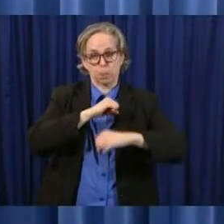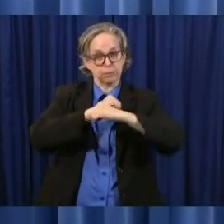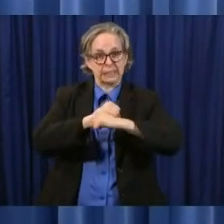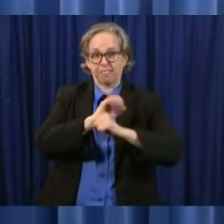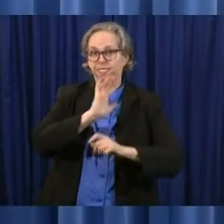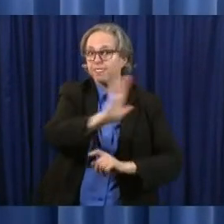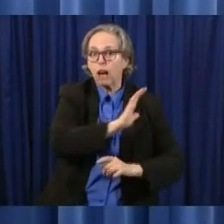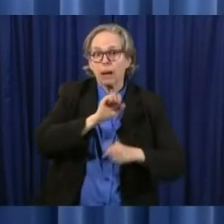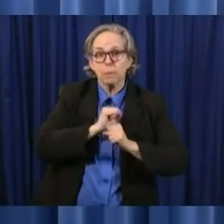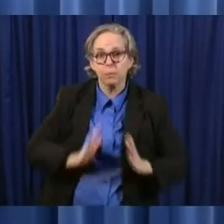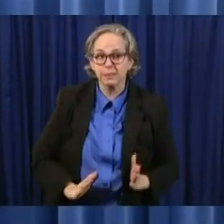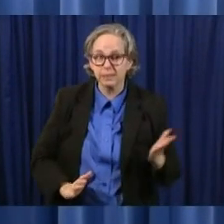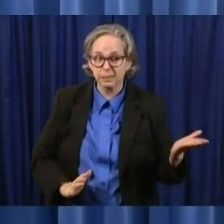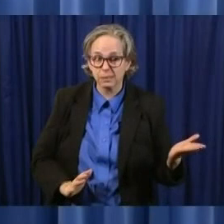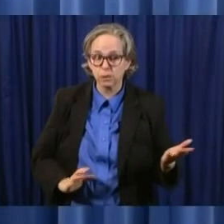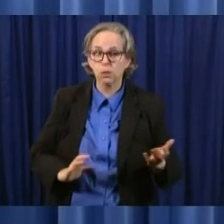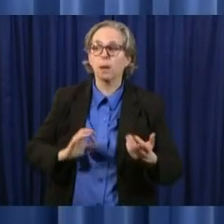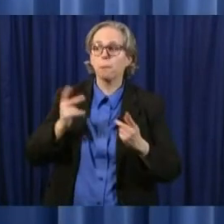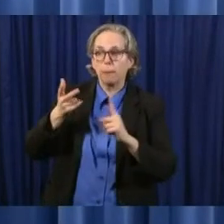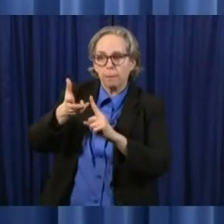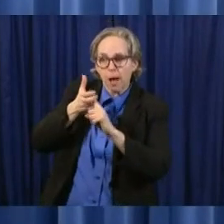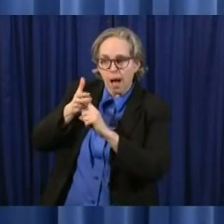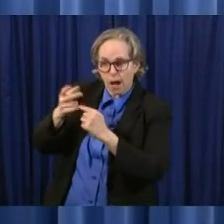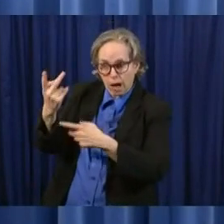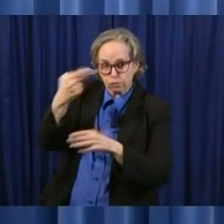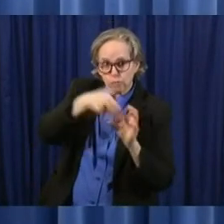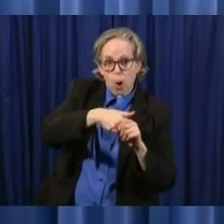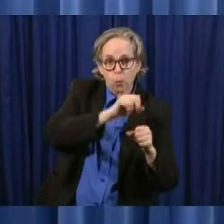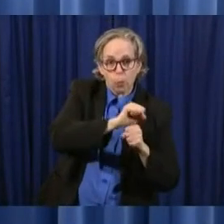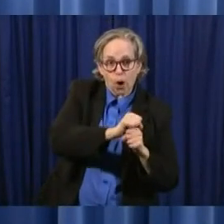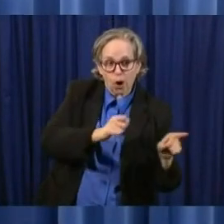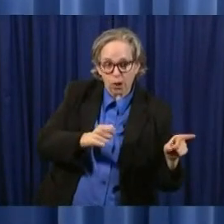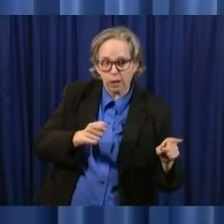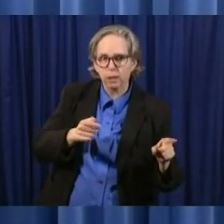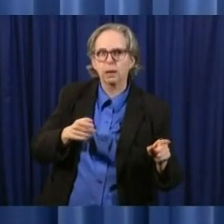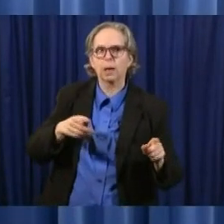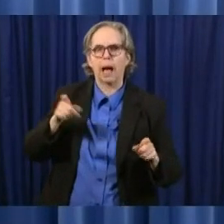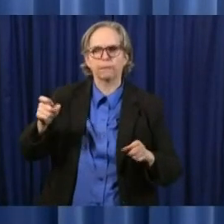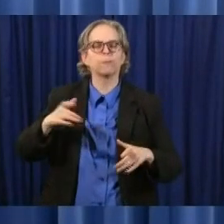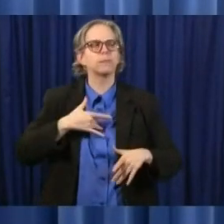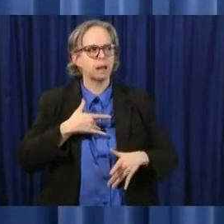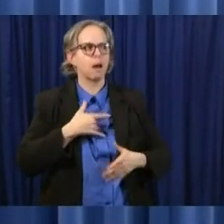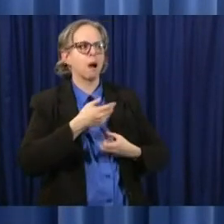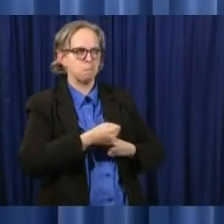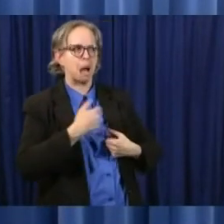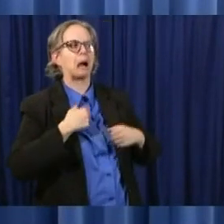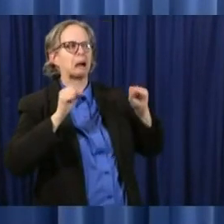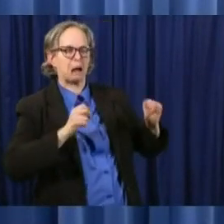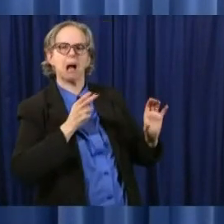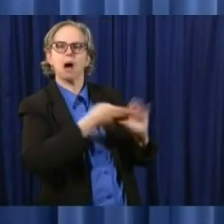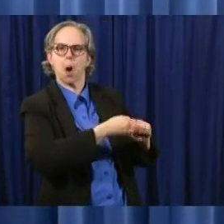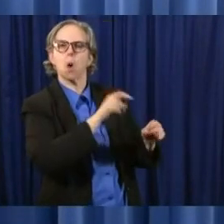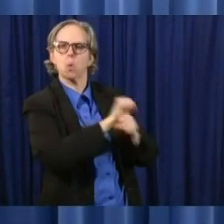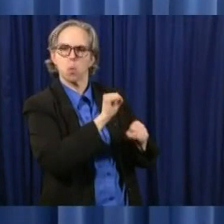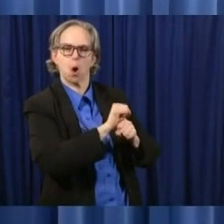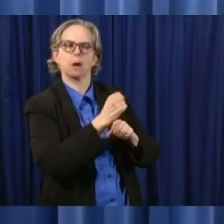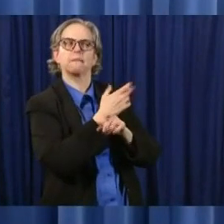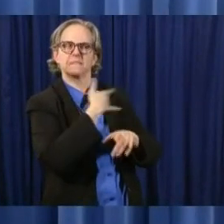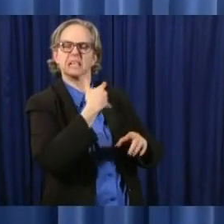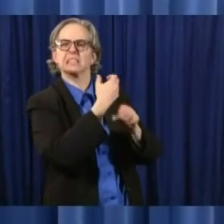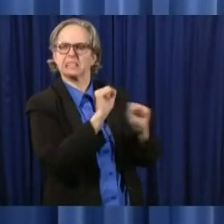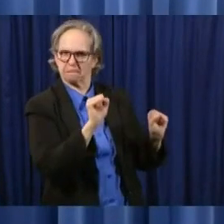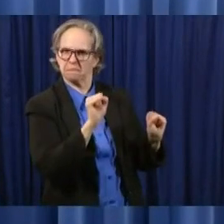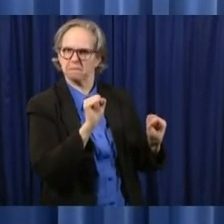trying to get to come in and work they those workers have to feel a confidence that they that they are in fact safe just as a